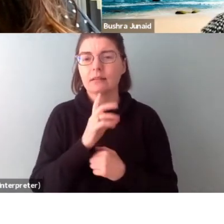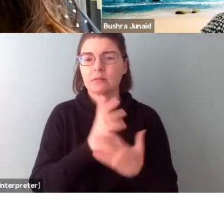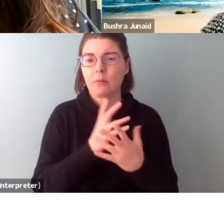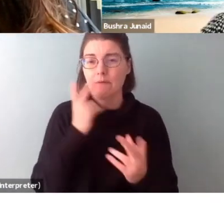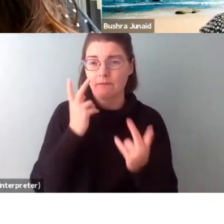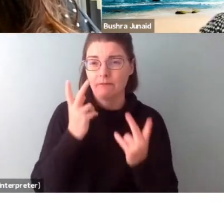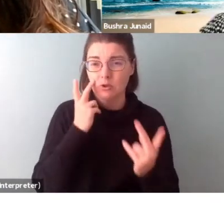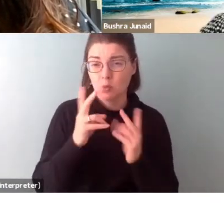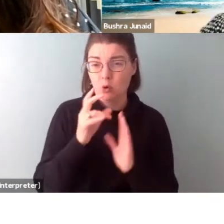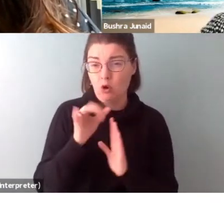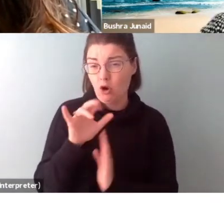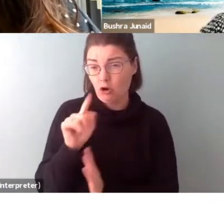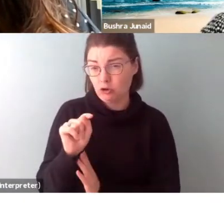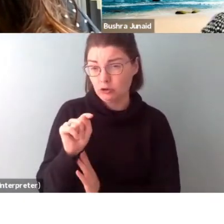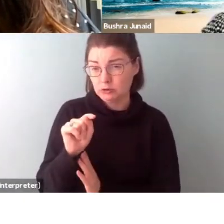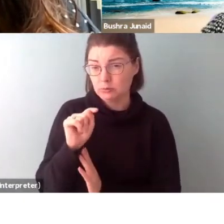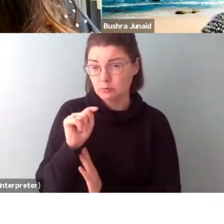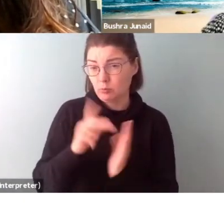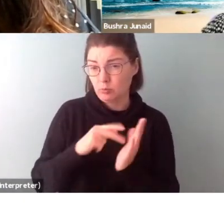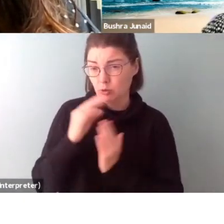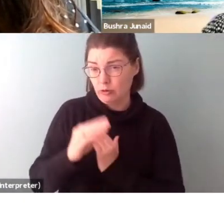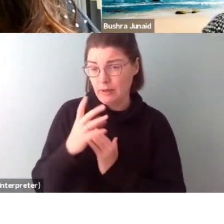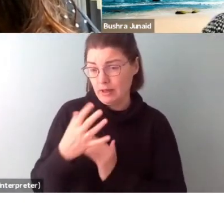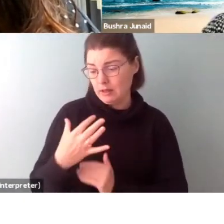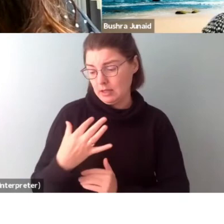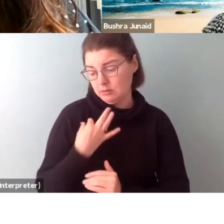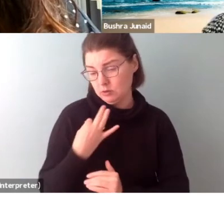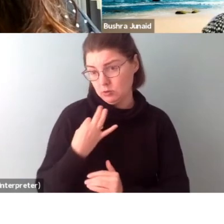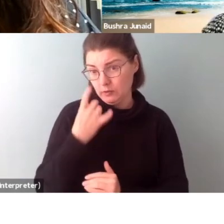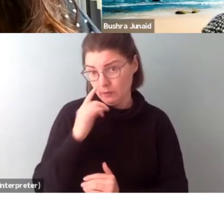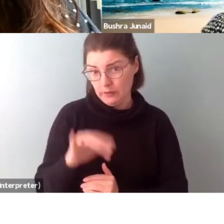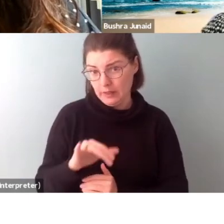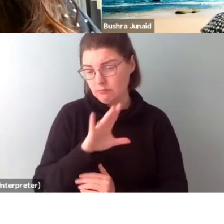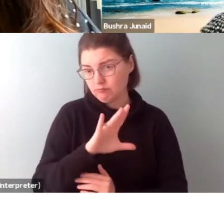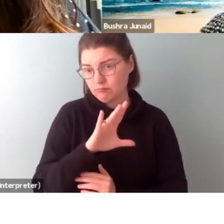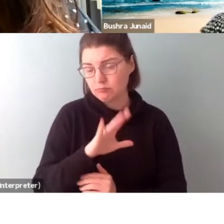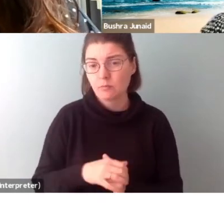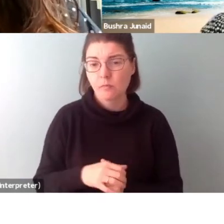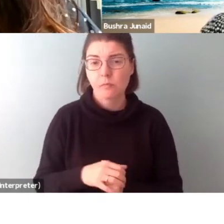visual arts program and eligibility eligibility there.